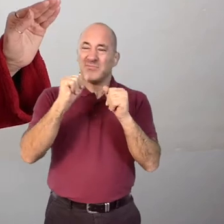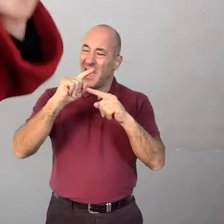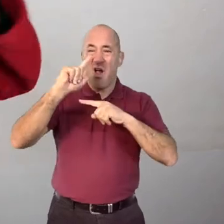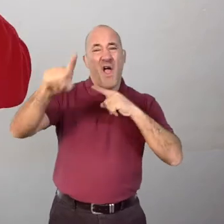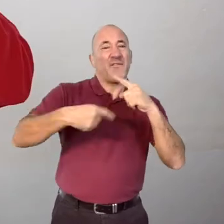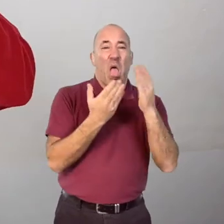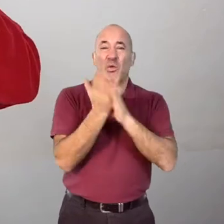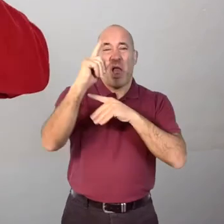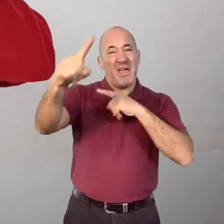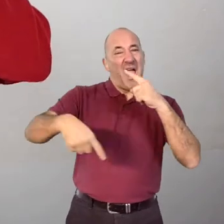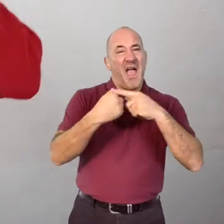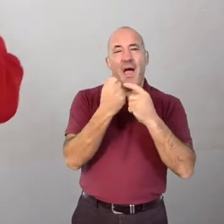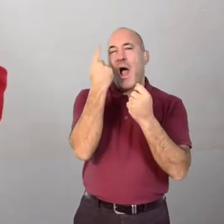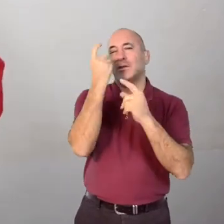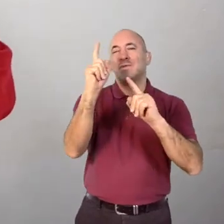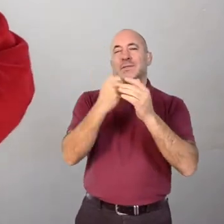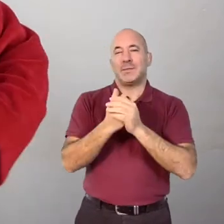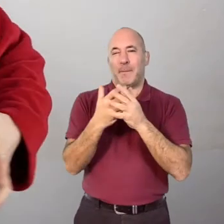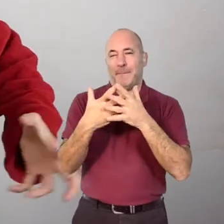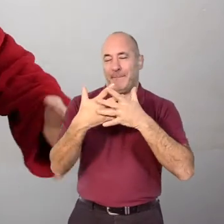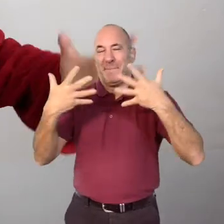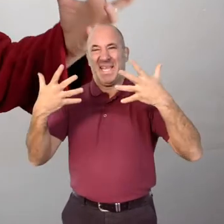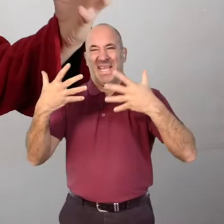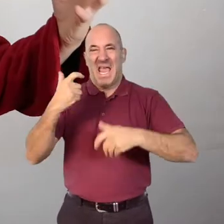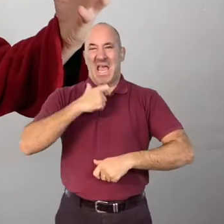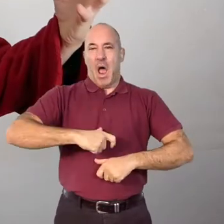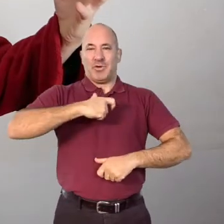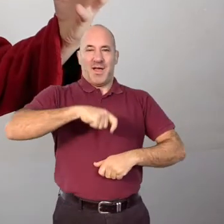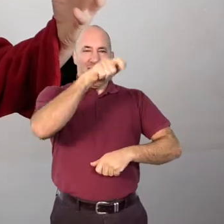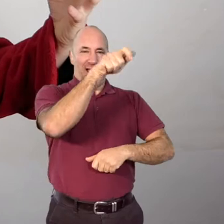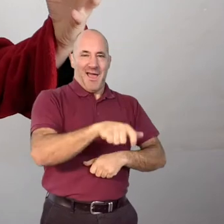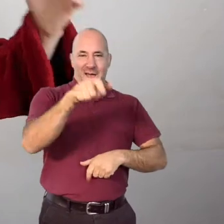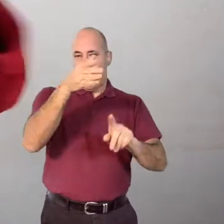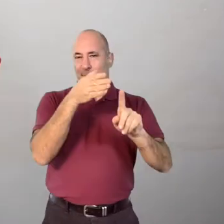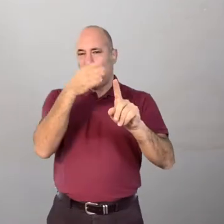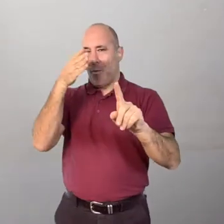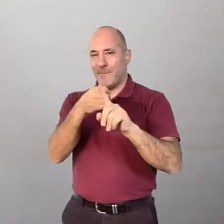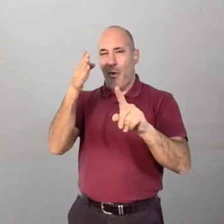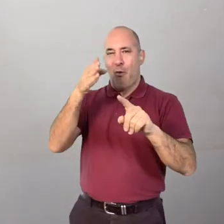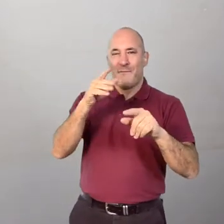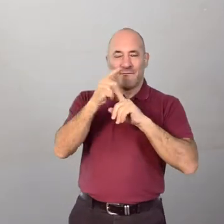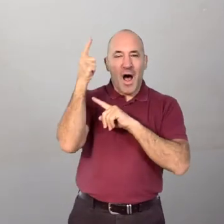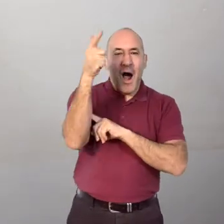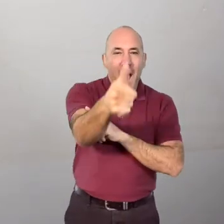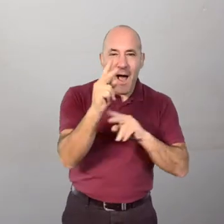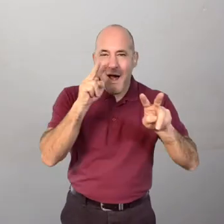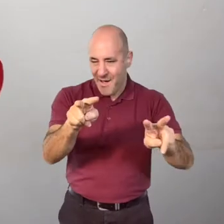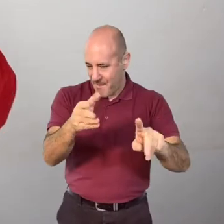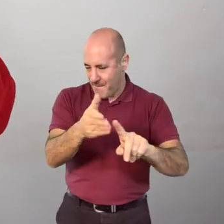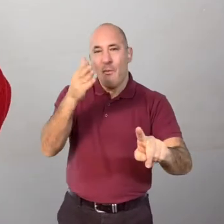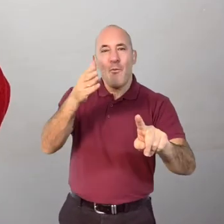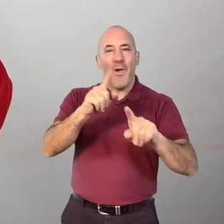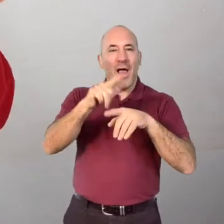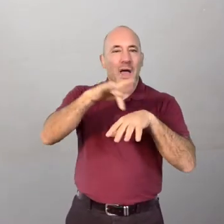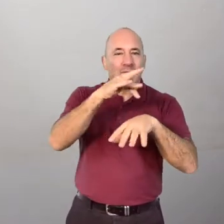round. The idea is to create big, recognisable characters that you could recognise from the